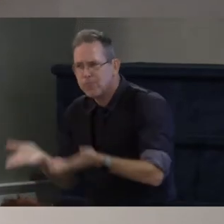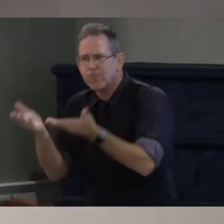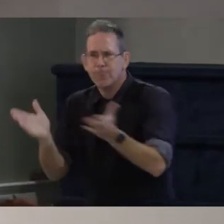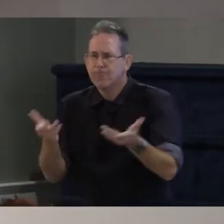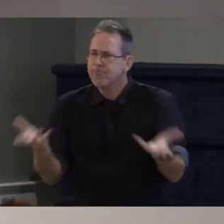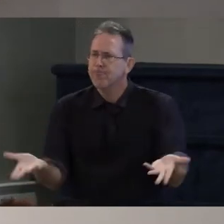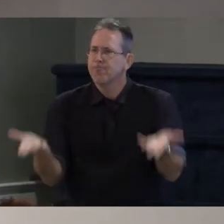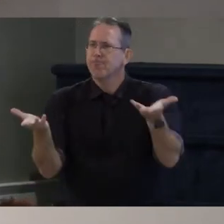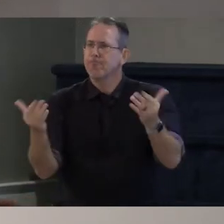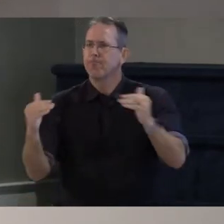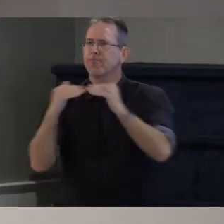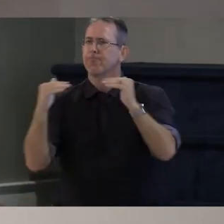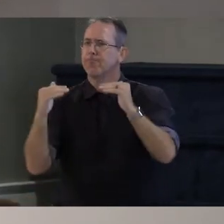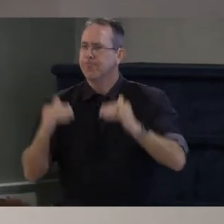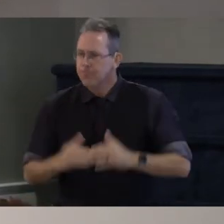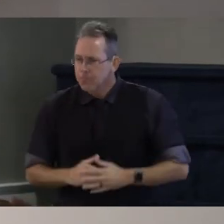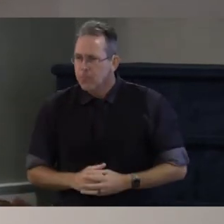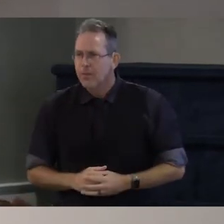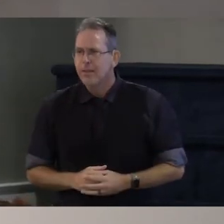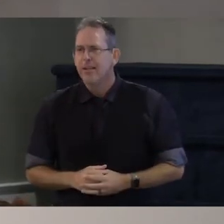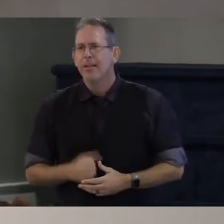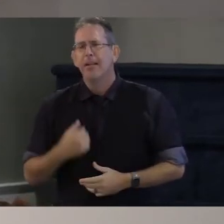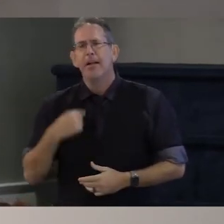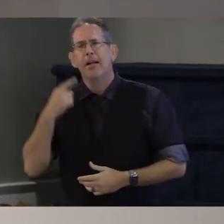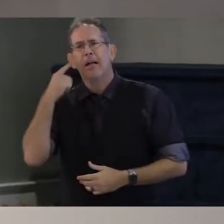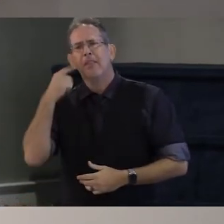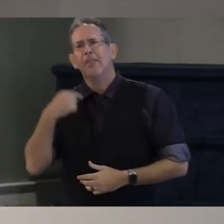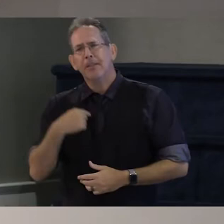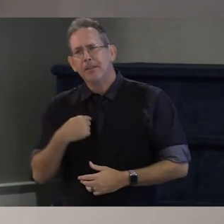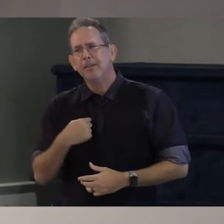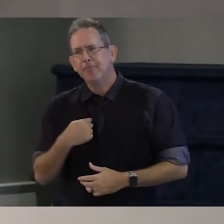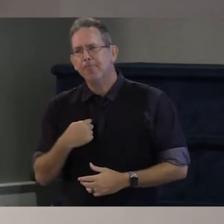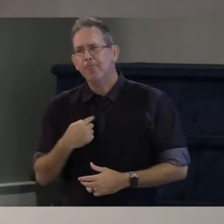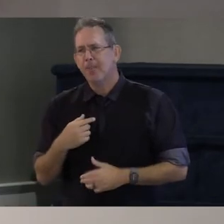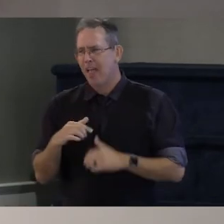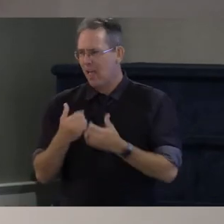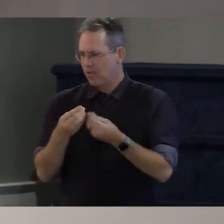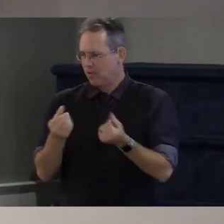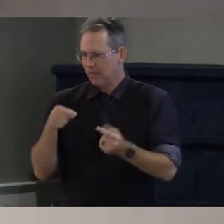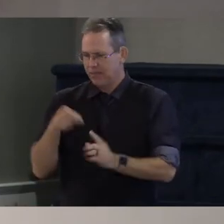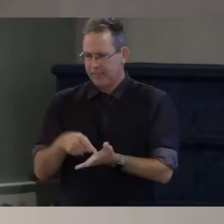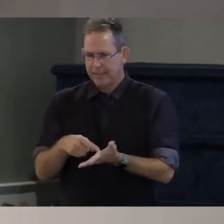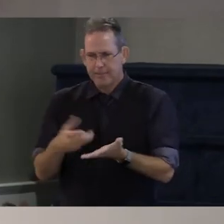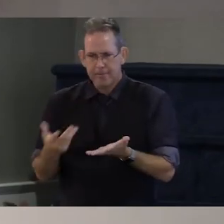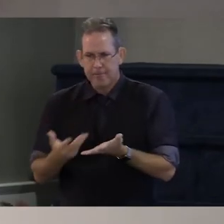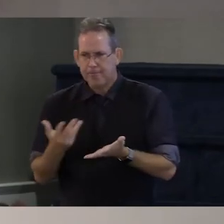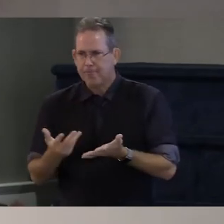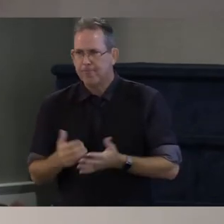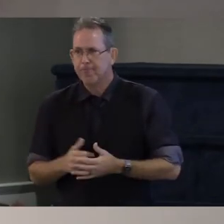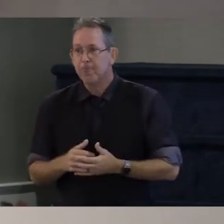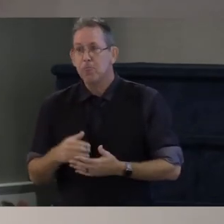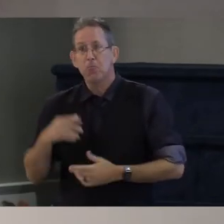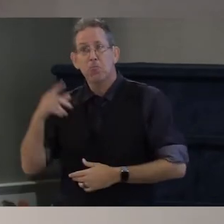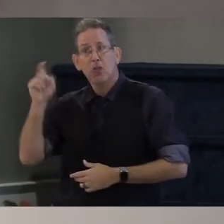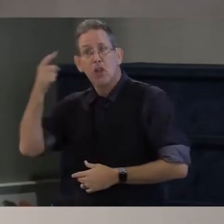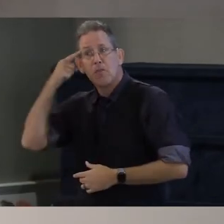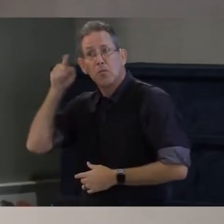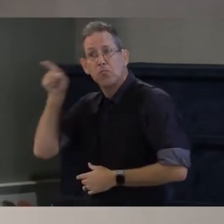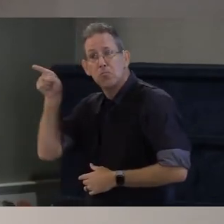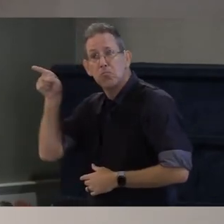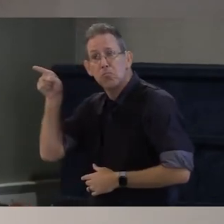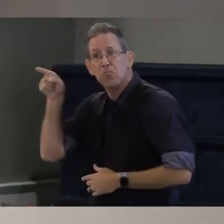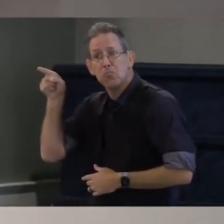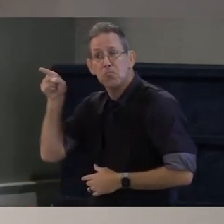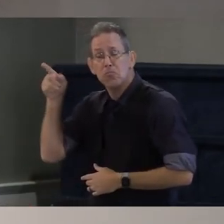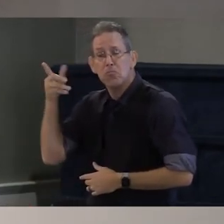I think how we solve any issue with government needs to be far more